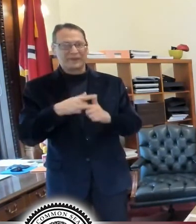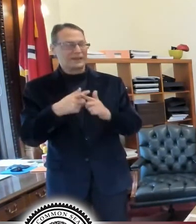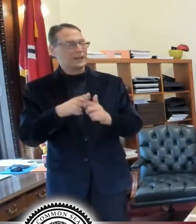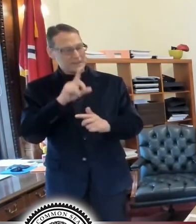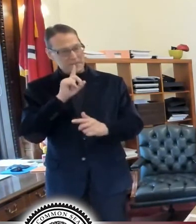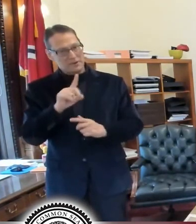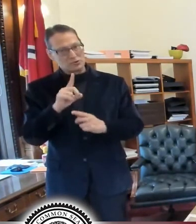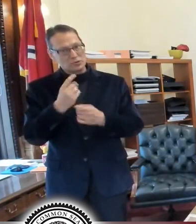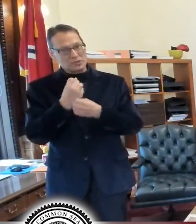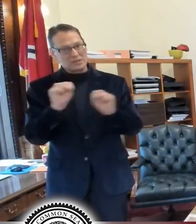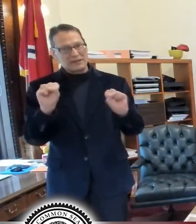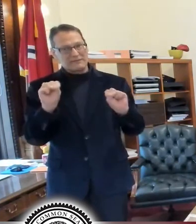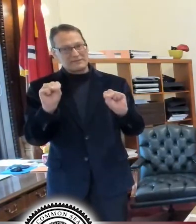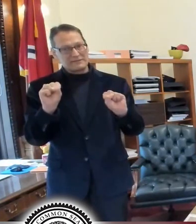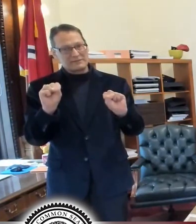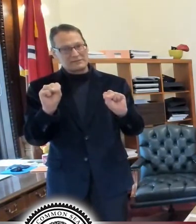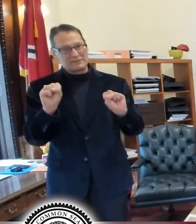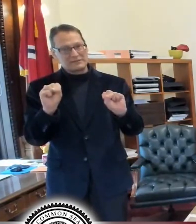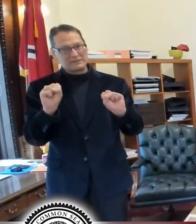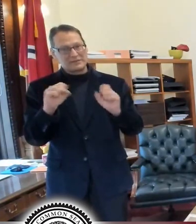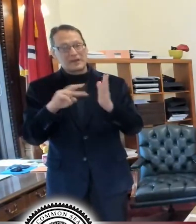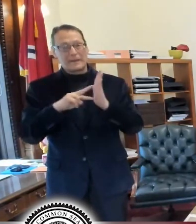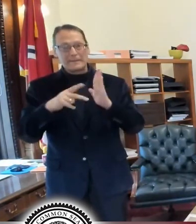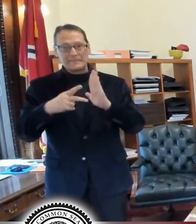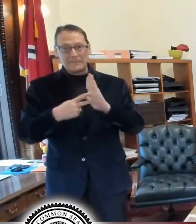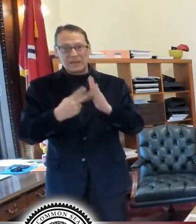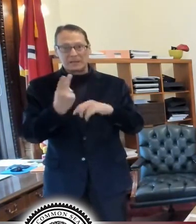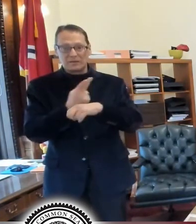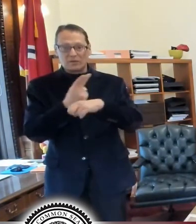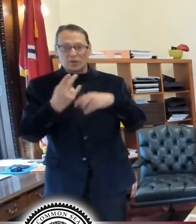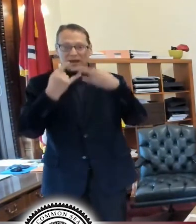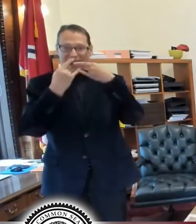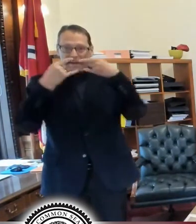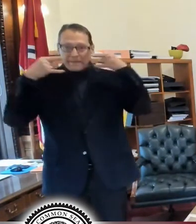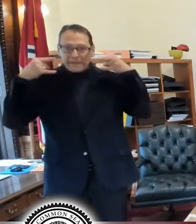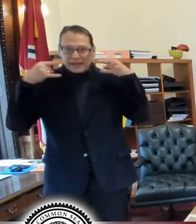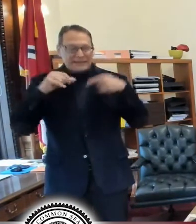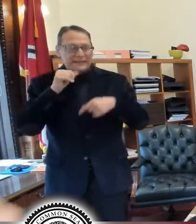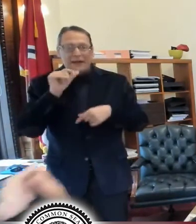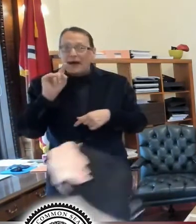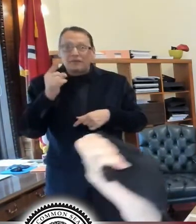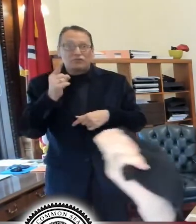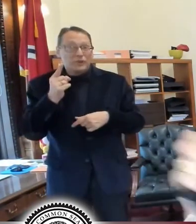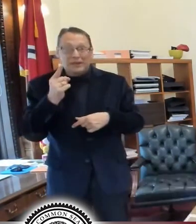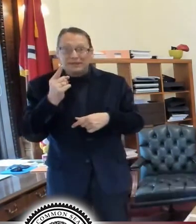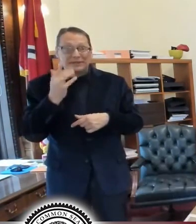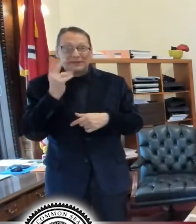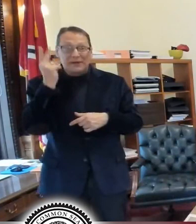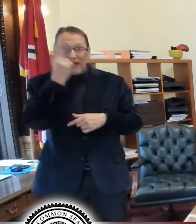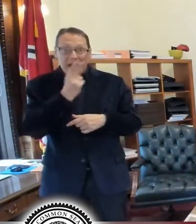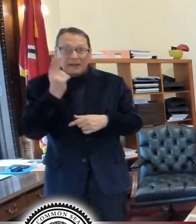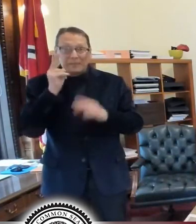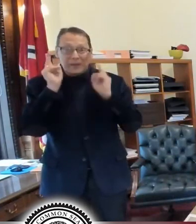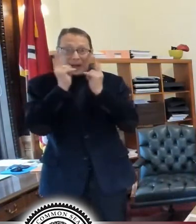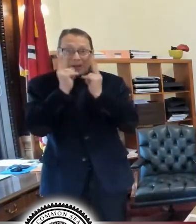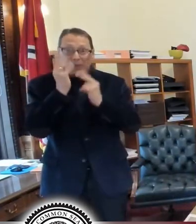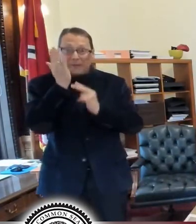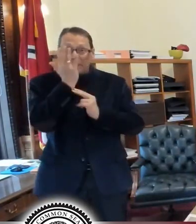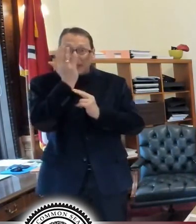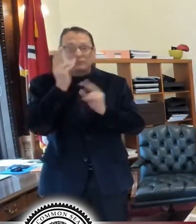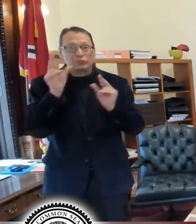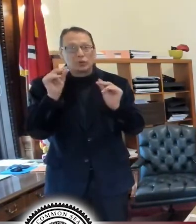precautions. Those precautions mean wear a mask, not just a Halloween mask, you know, aware of a